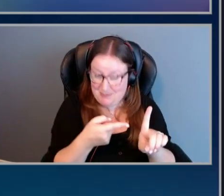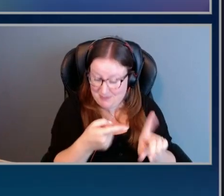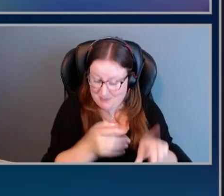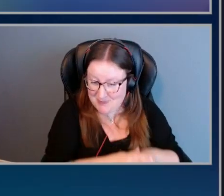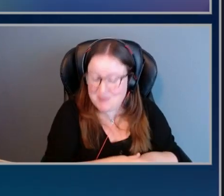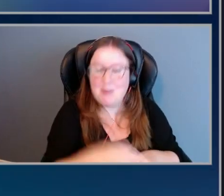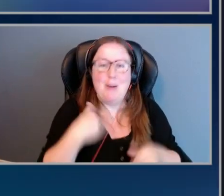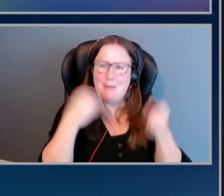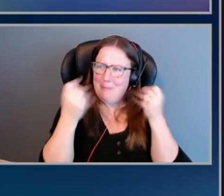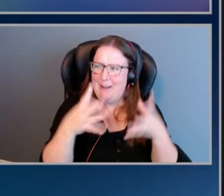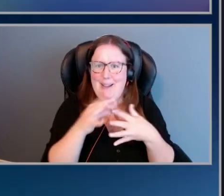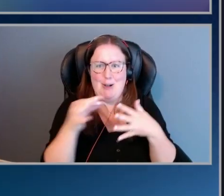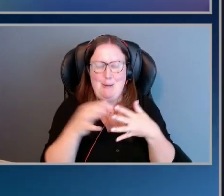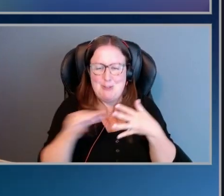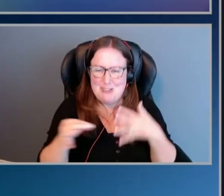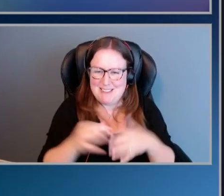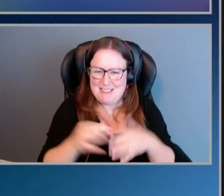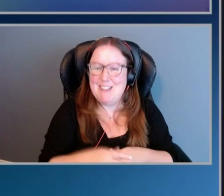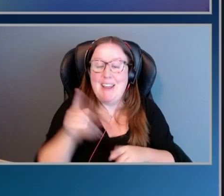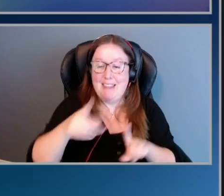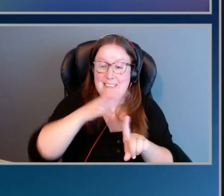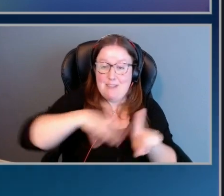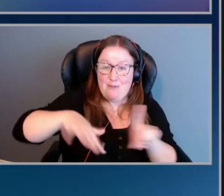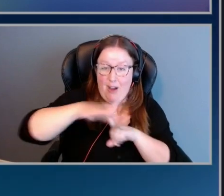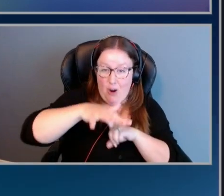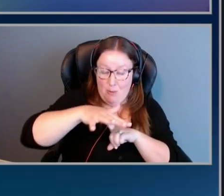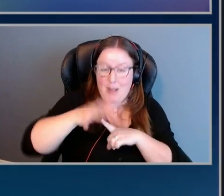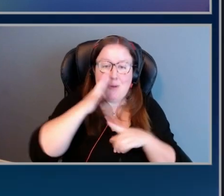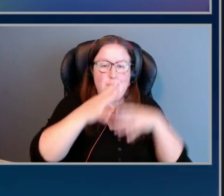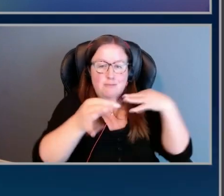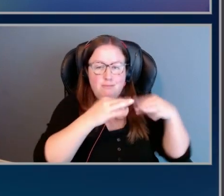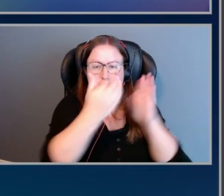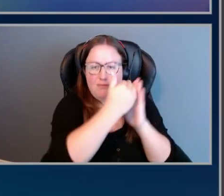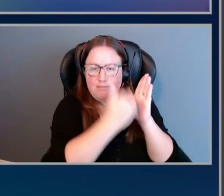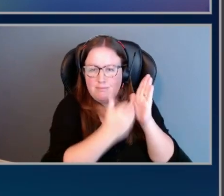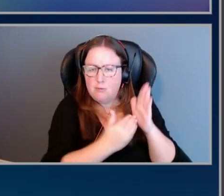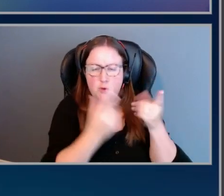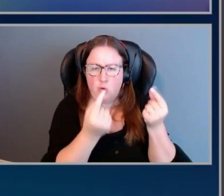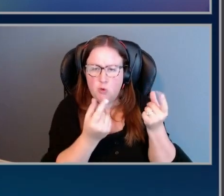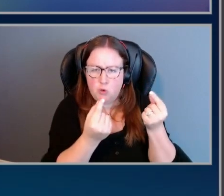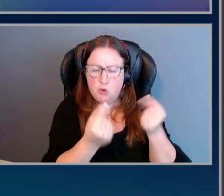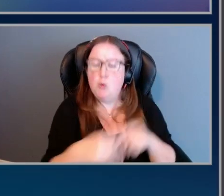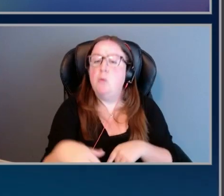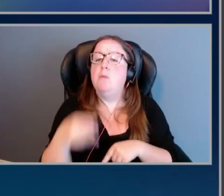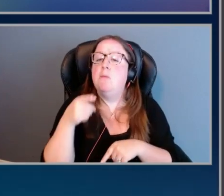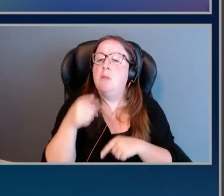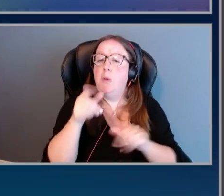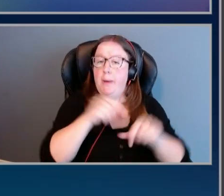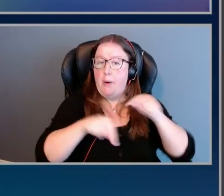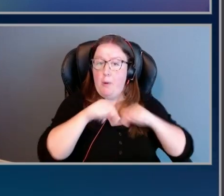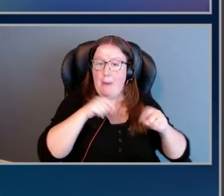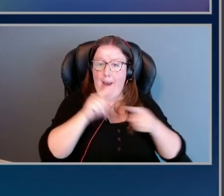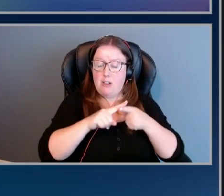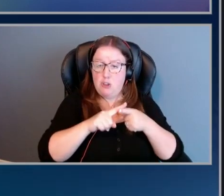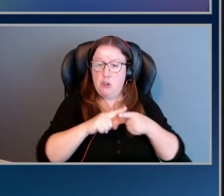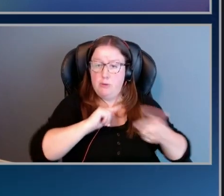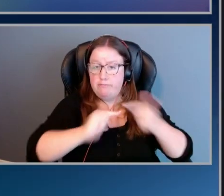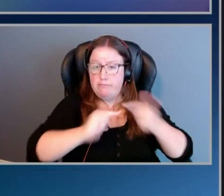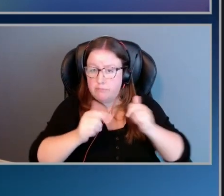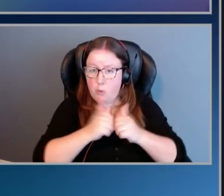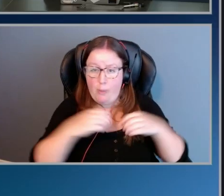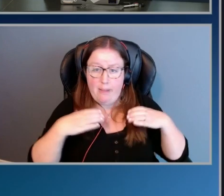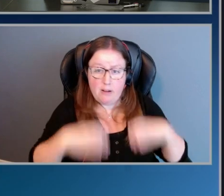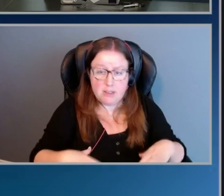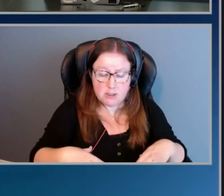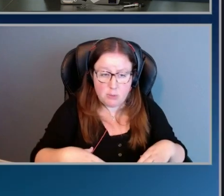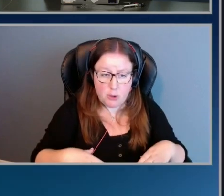Many options. In this environment, we're going to give you step-by-step instructions. We have a... We can go back to the dialogue with our customer. We can